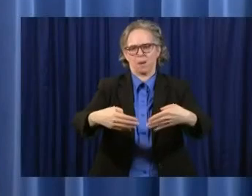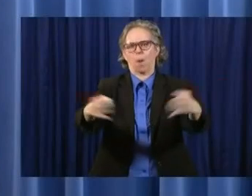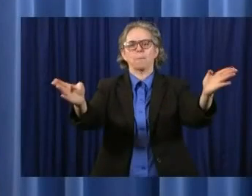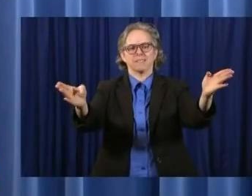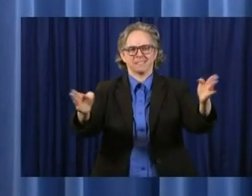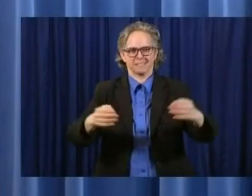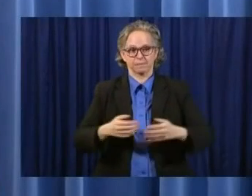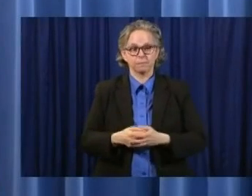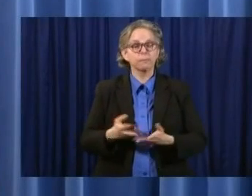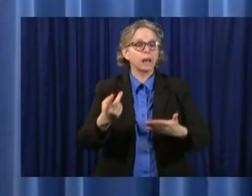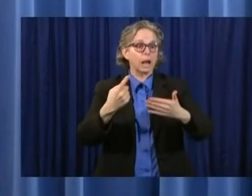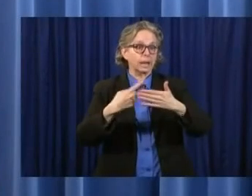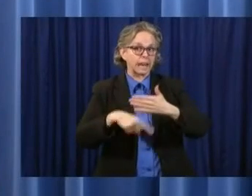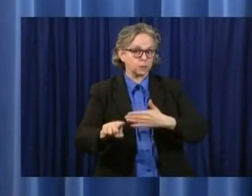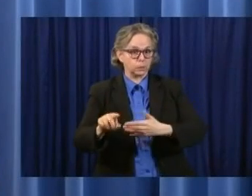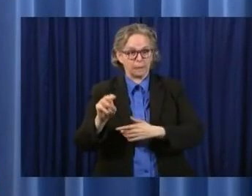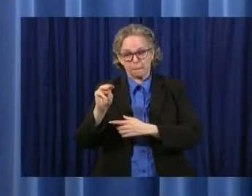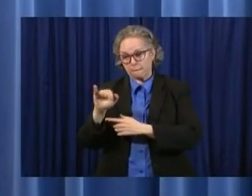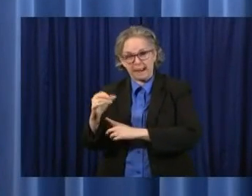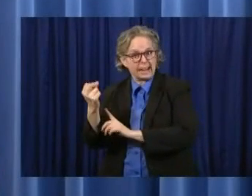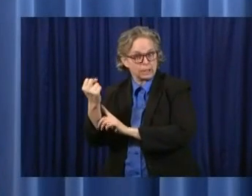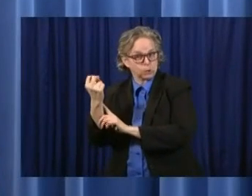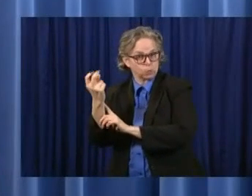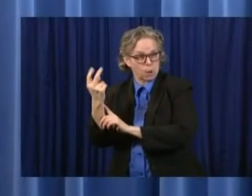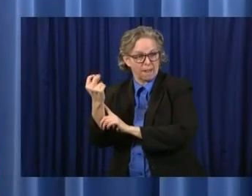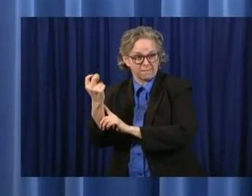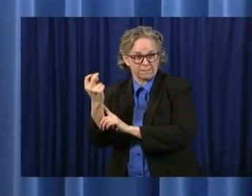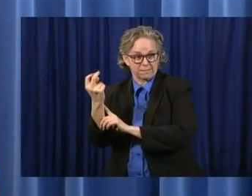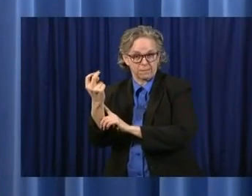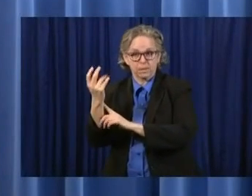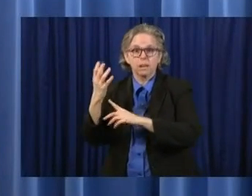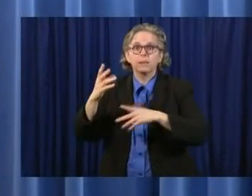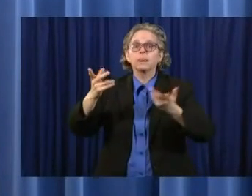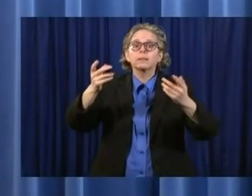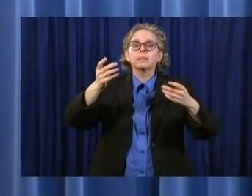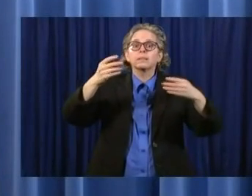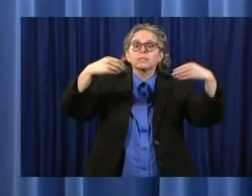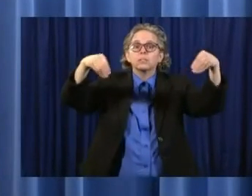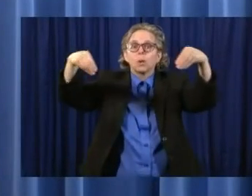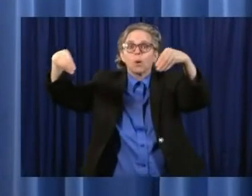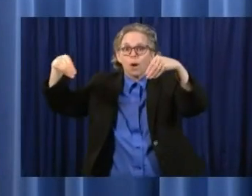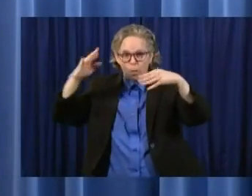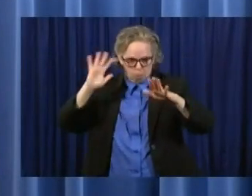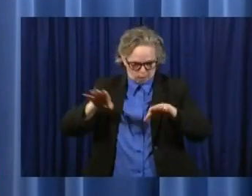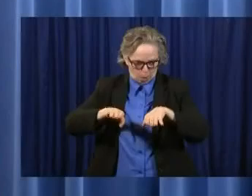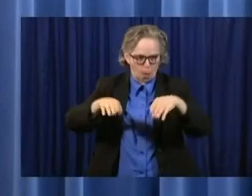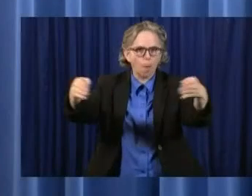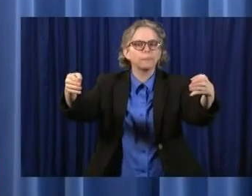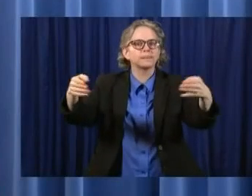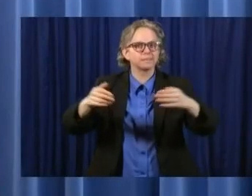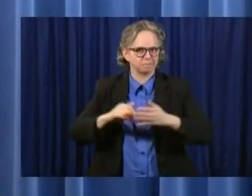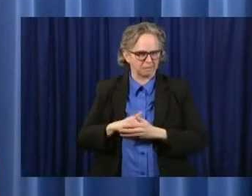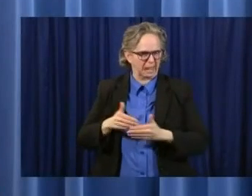all retail will be completely open, I would remind everyone, because